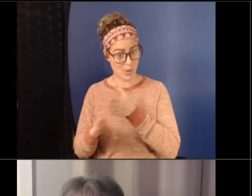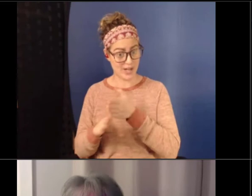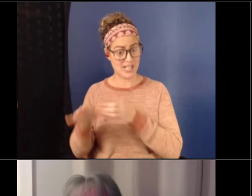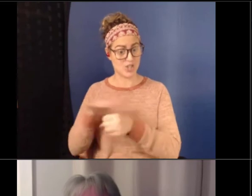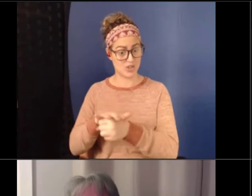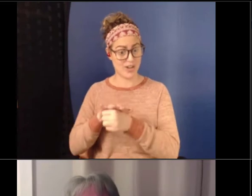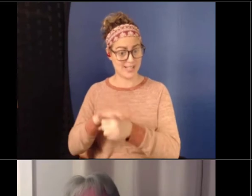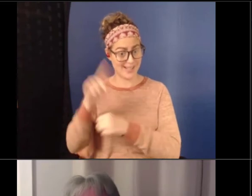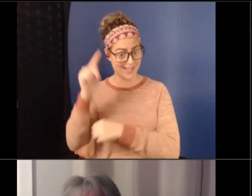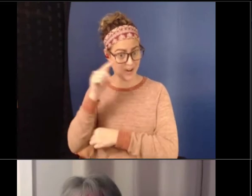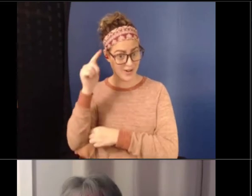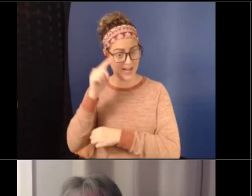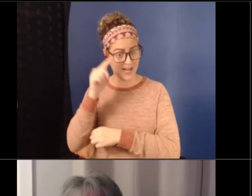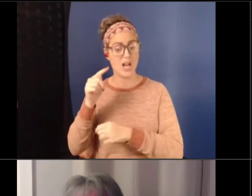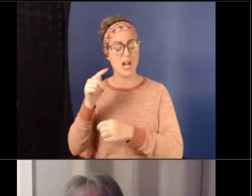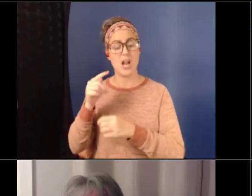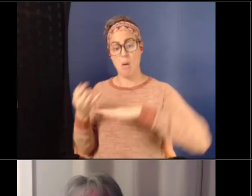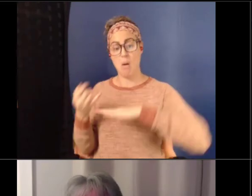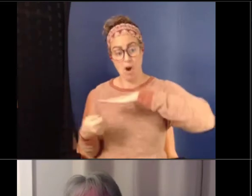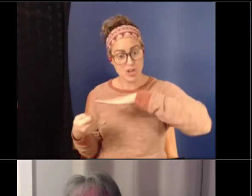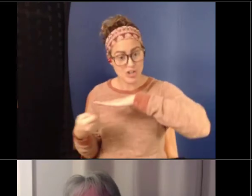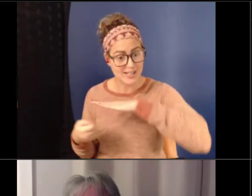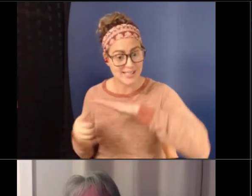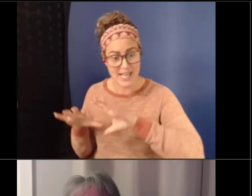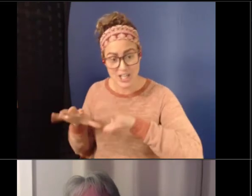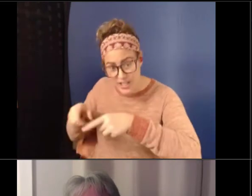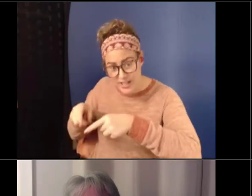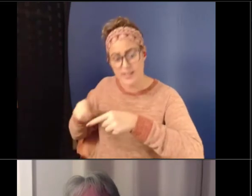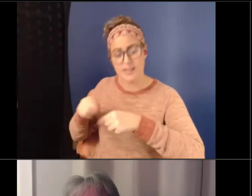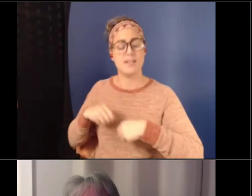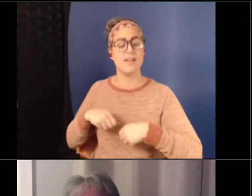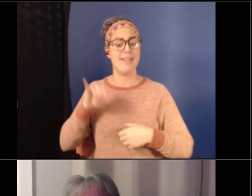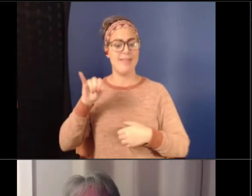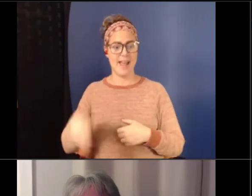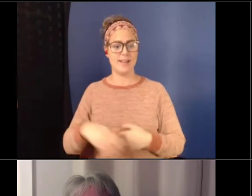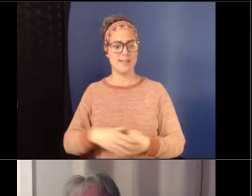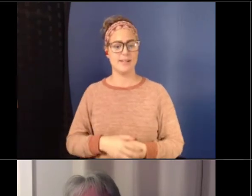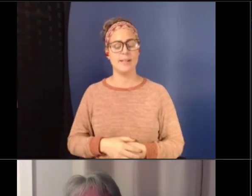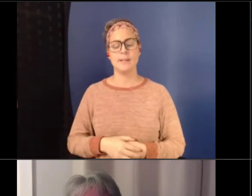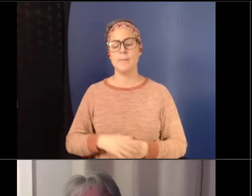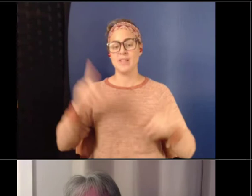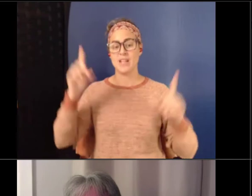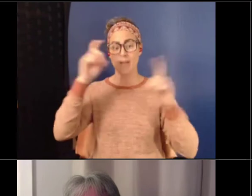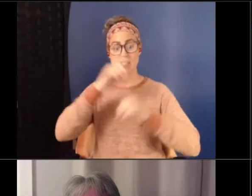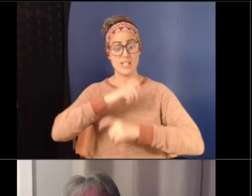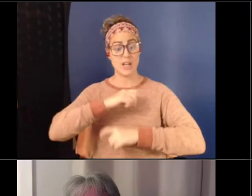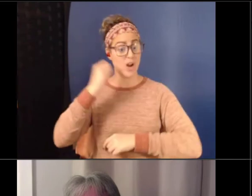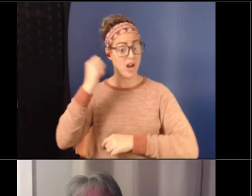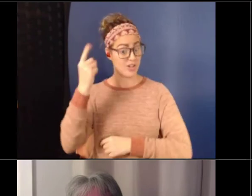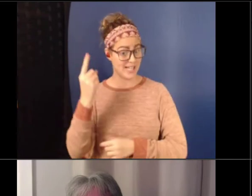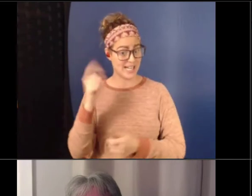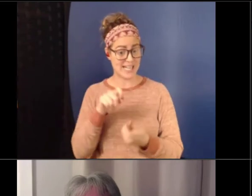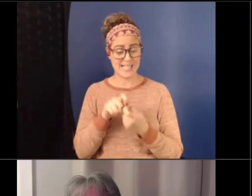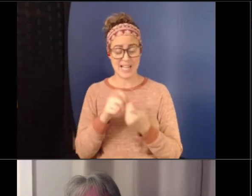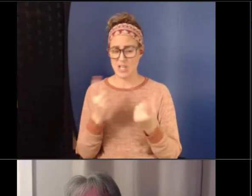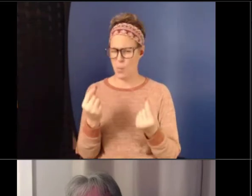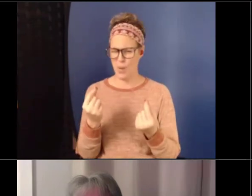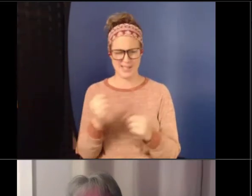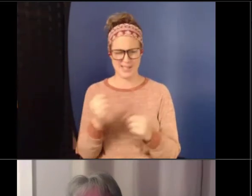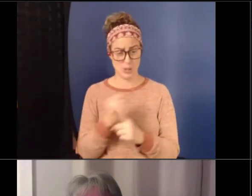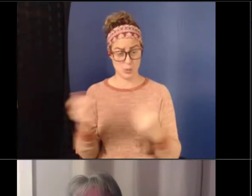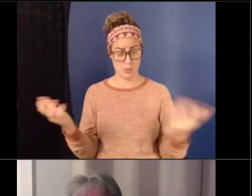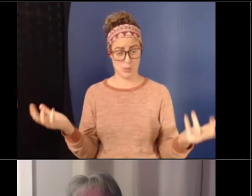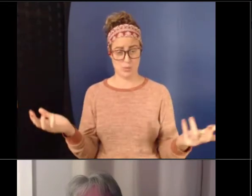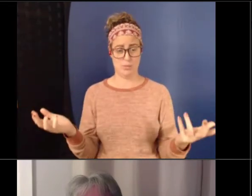the marginalization. Um, and then the complexity of understanding, for example, what is abuse when you may